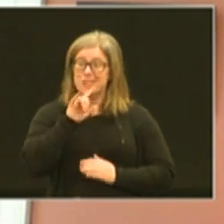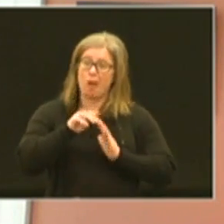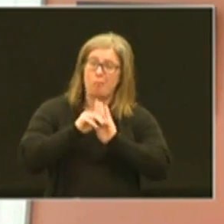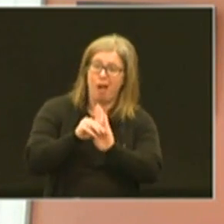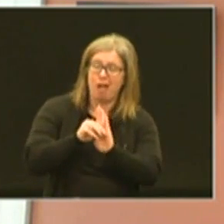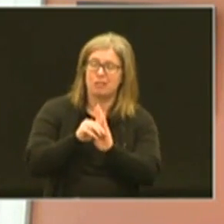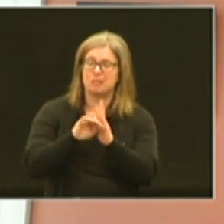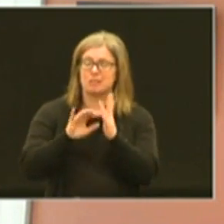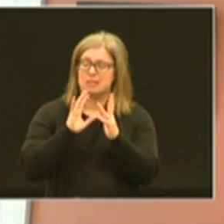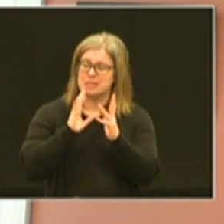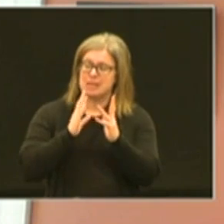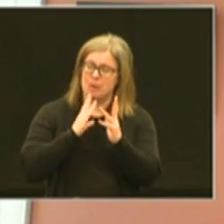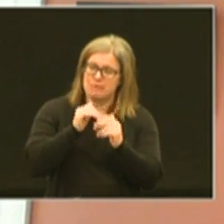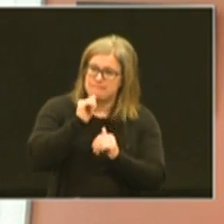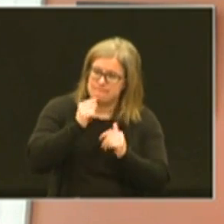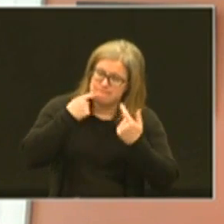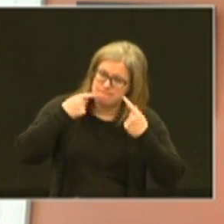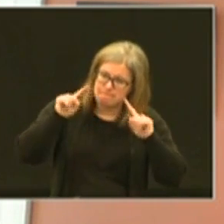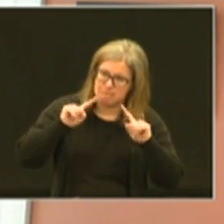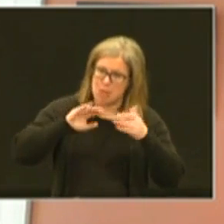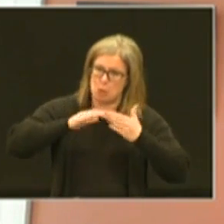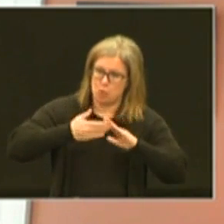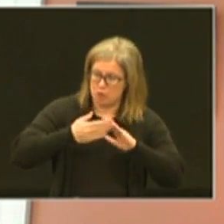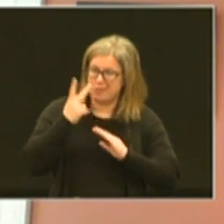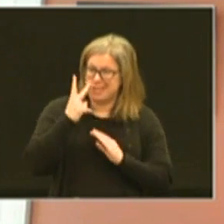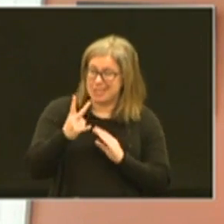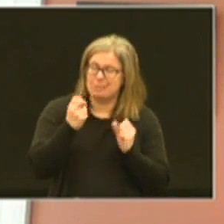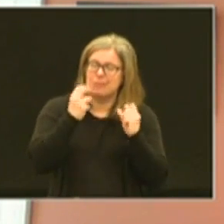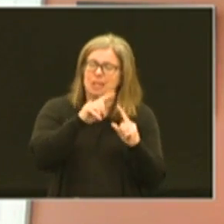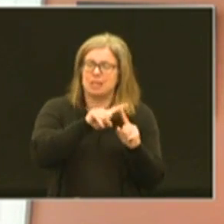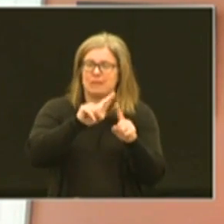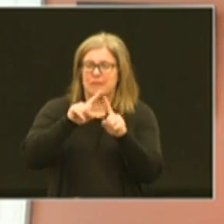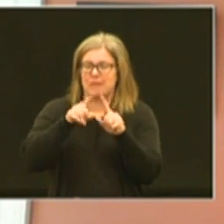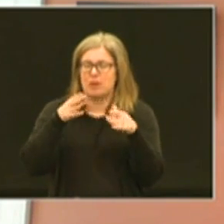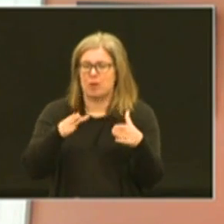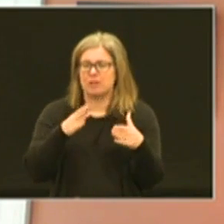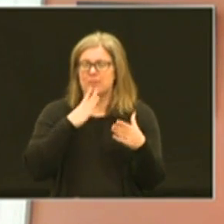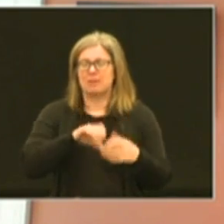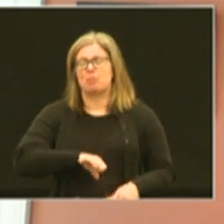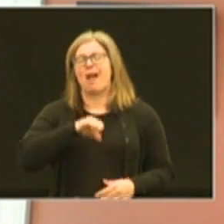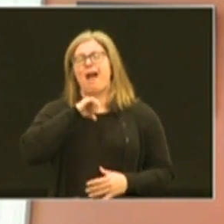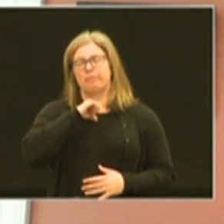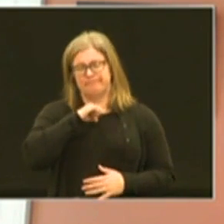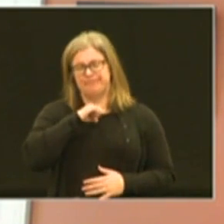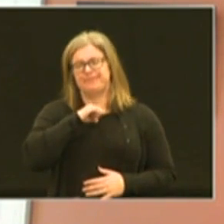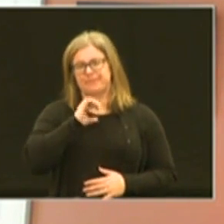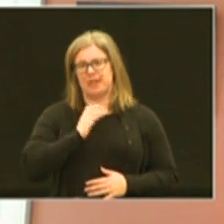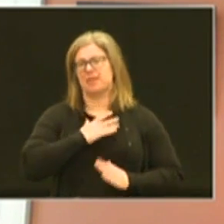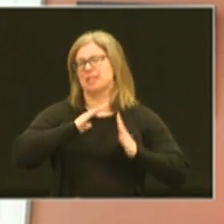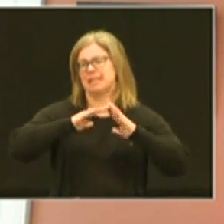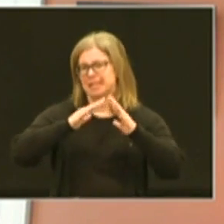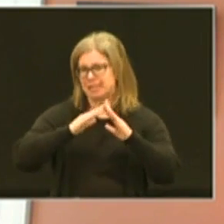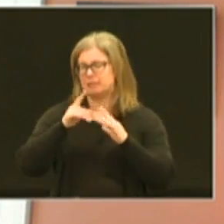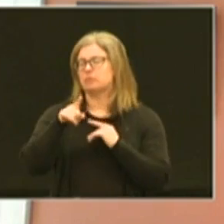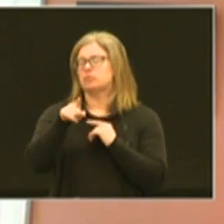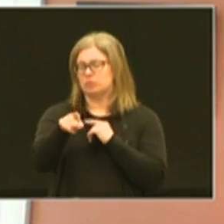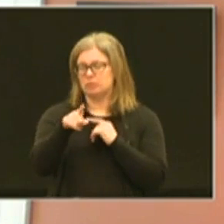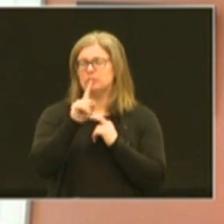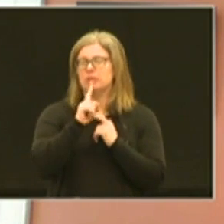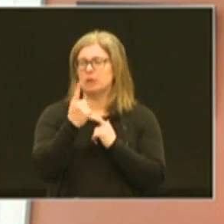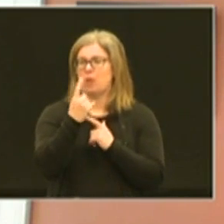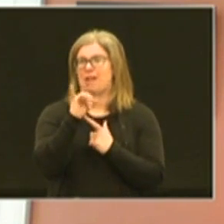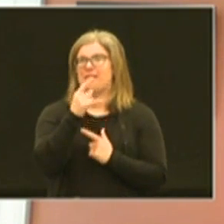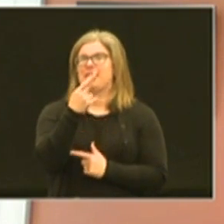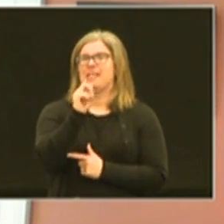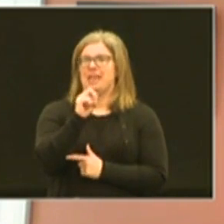models about how we get through this as a community we see it in so many different ways i'm just very proud of our city and you guys it's really